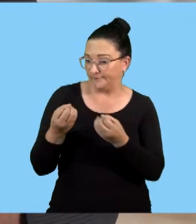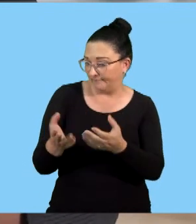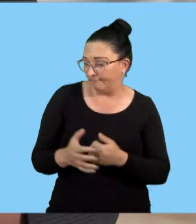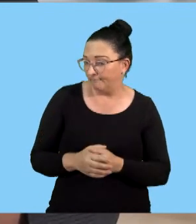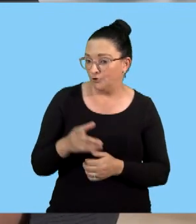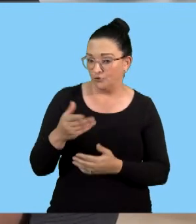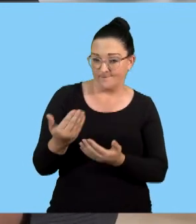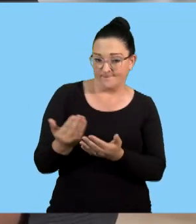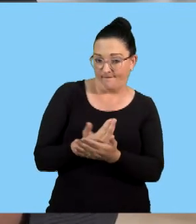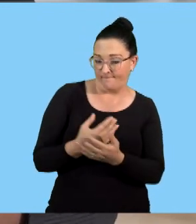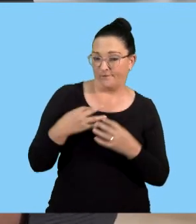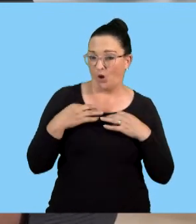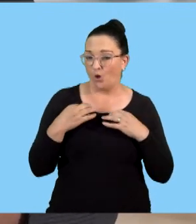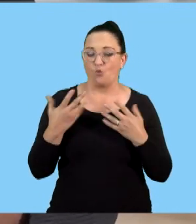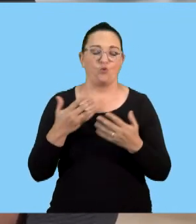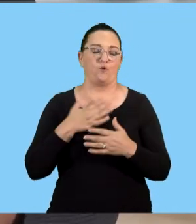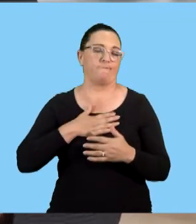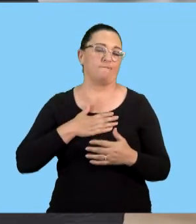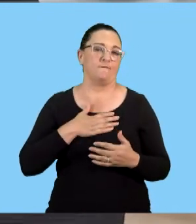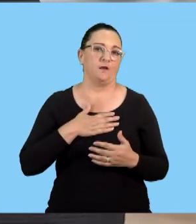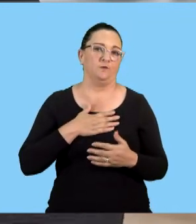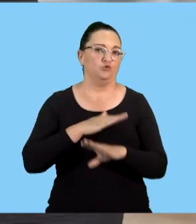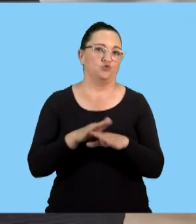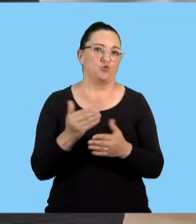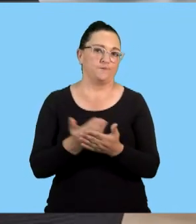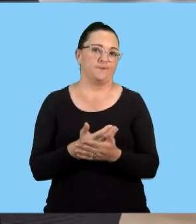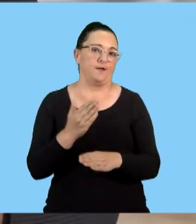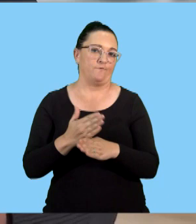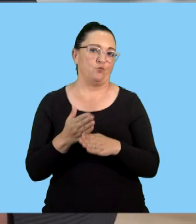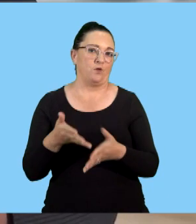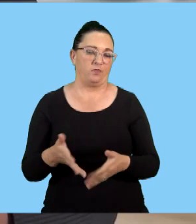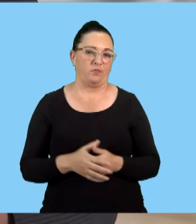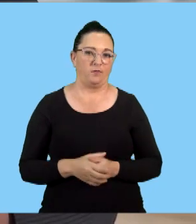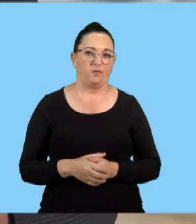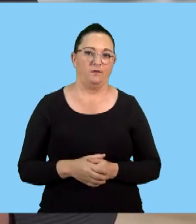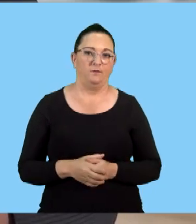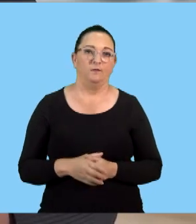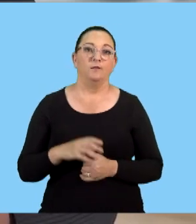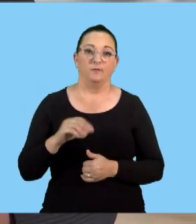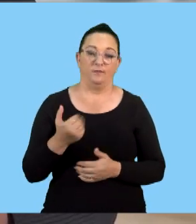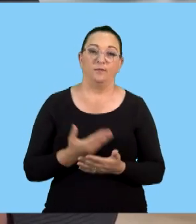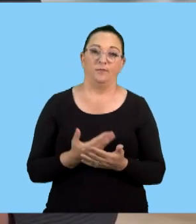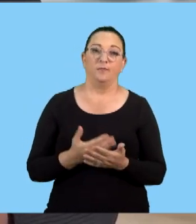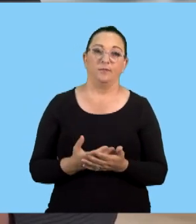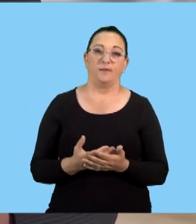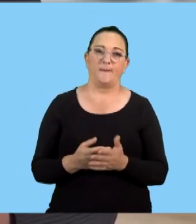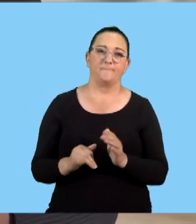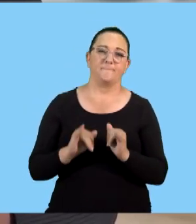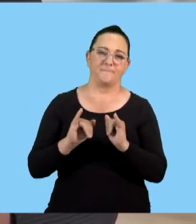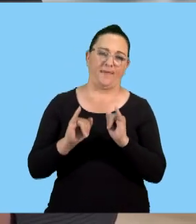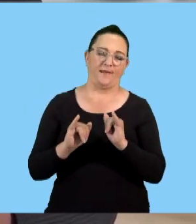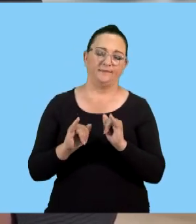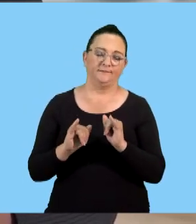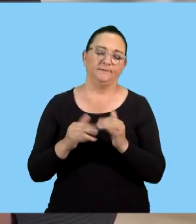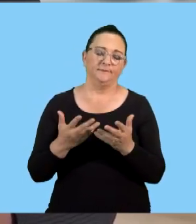feel safe to be working here or not? Or do you feel like it's not safe to be working here? So that could lead to what it creates a